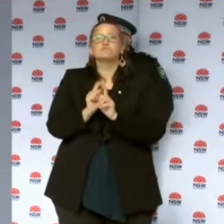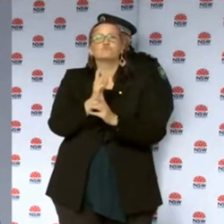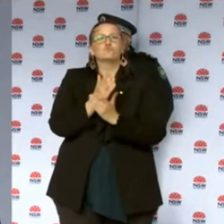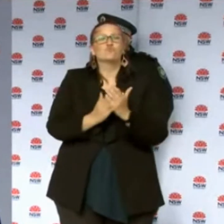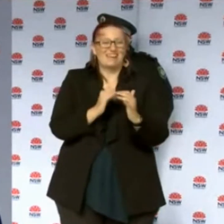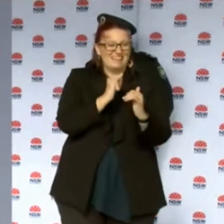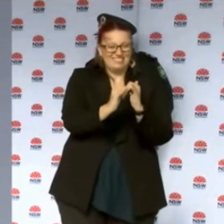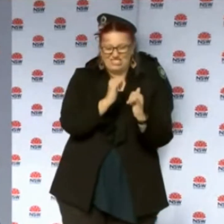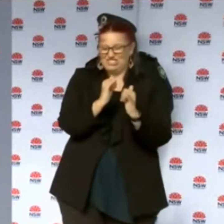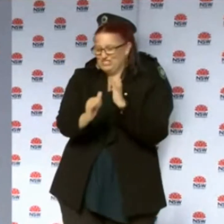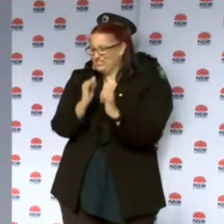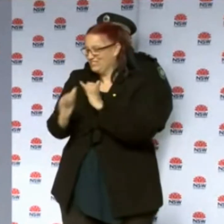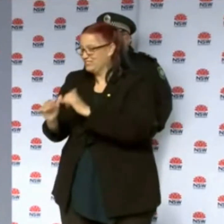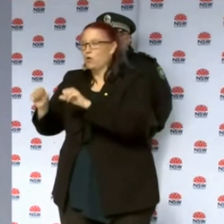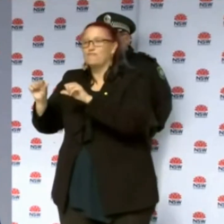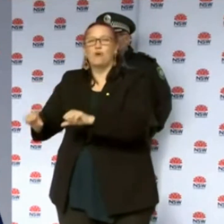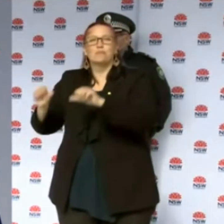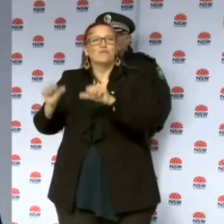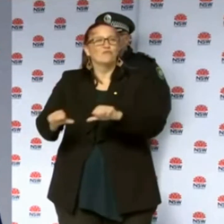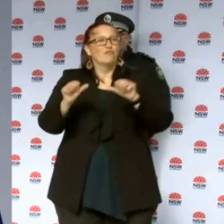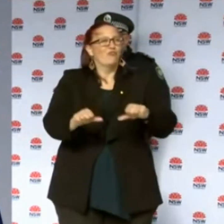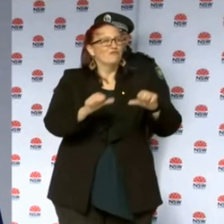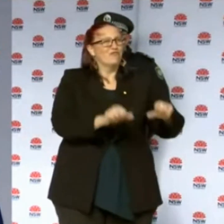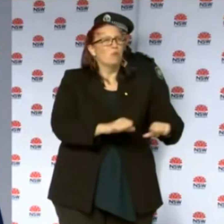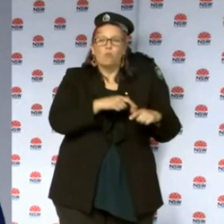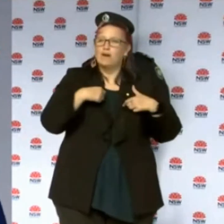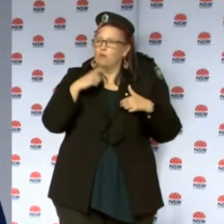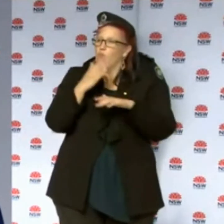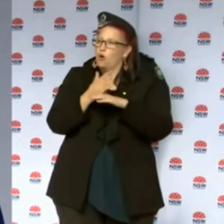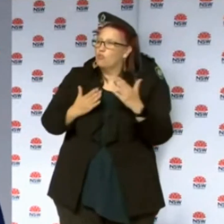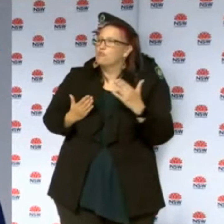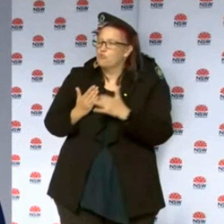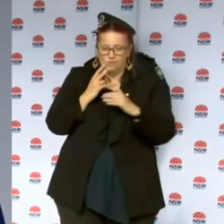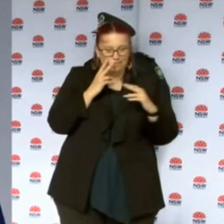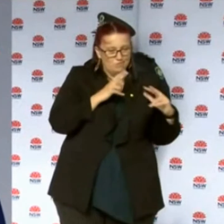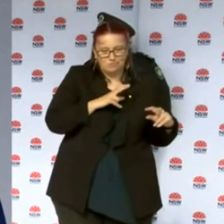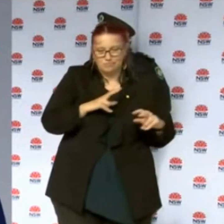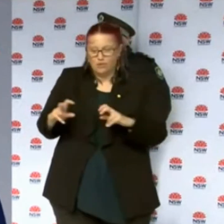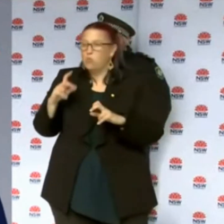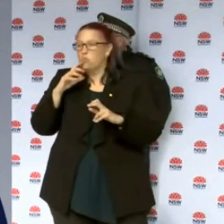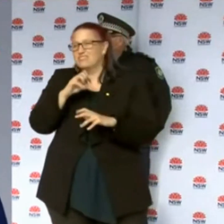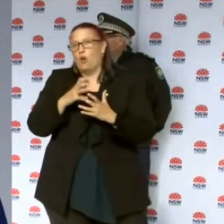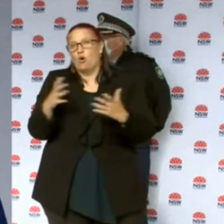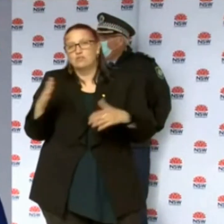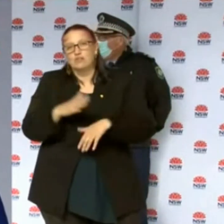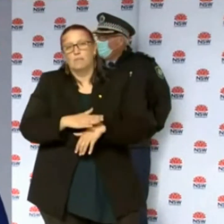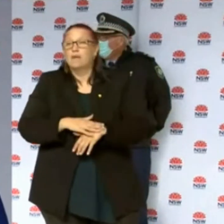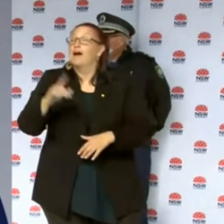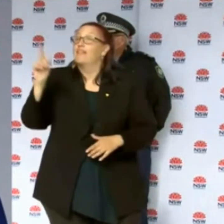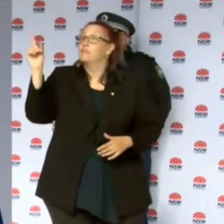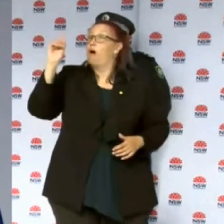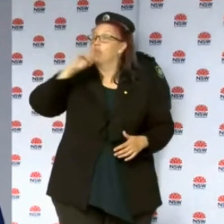each of the cases to confirm that. So we will work through that case assessment. It's going to take a while. So at the moment, we have